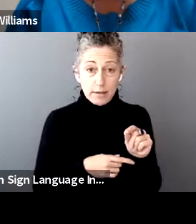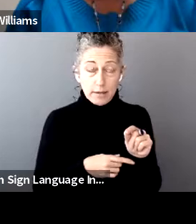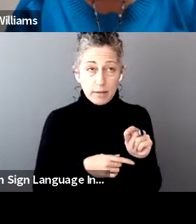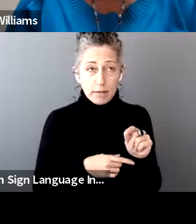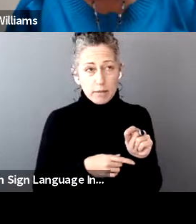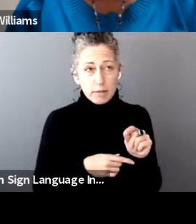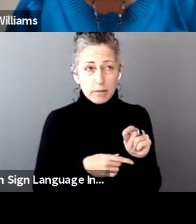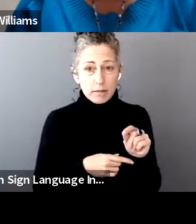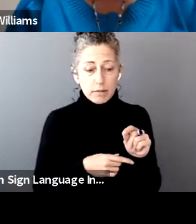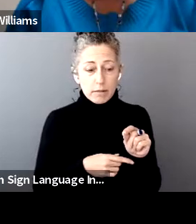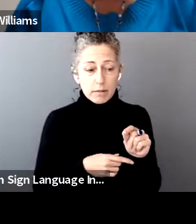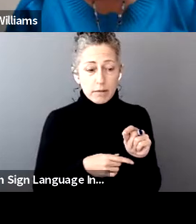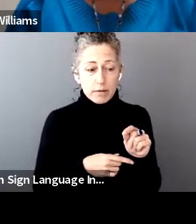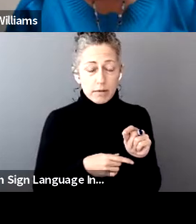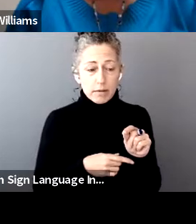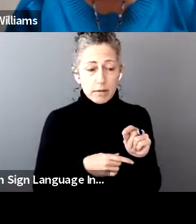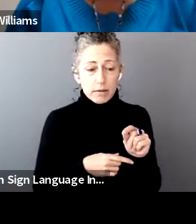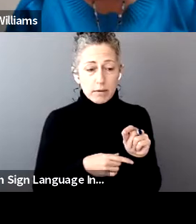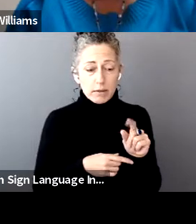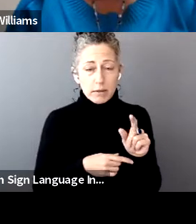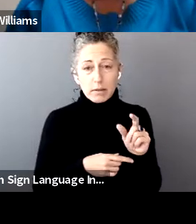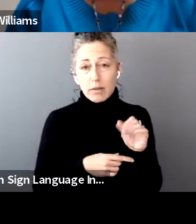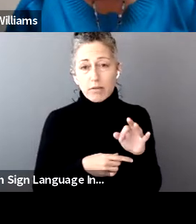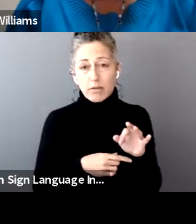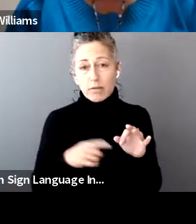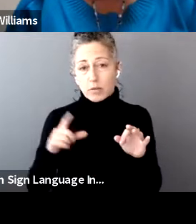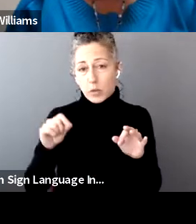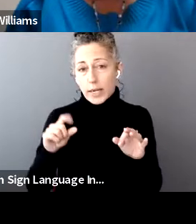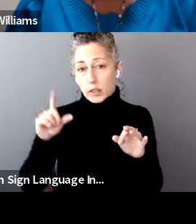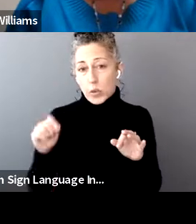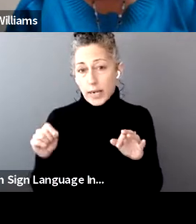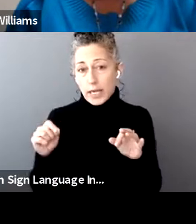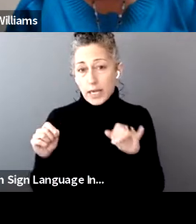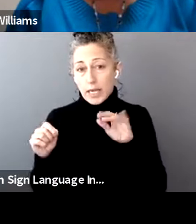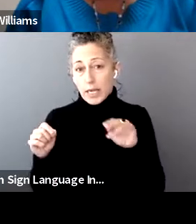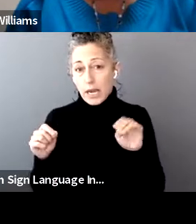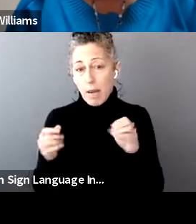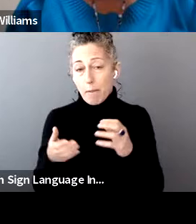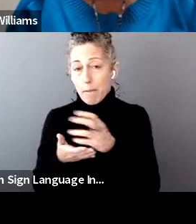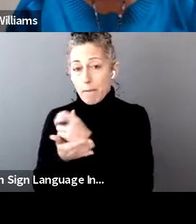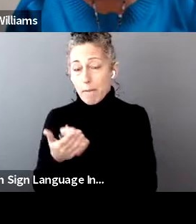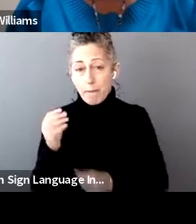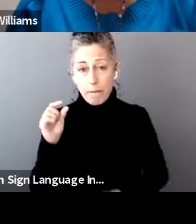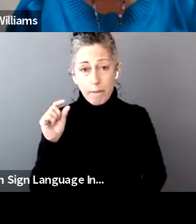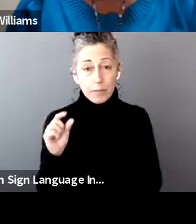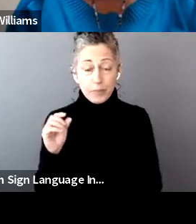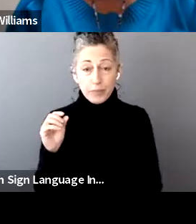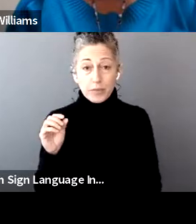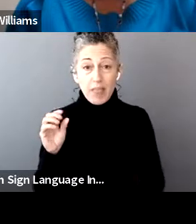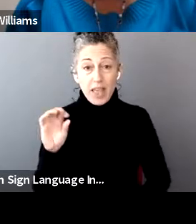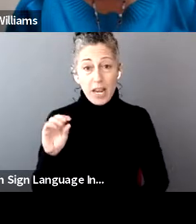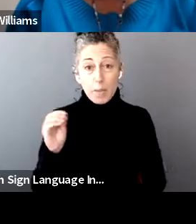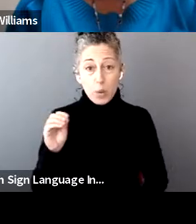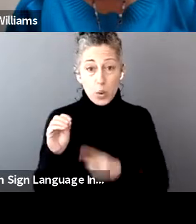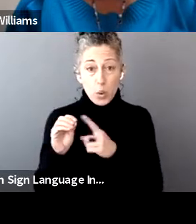2020 is larger or if you're no longer eligible for as much as you received